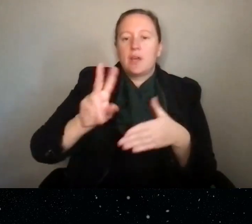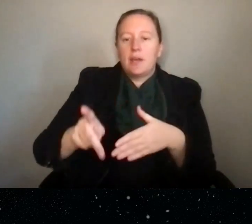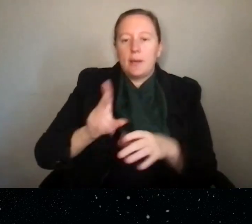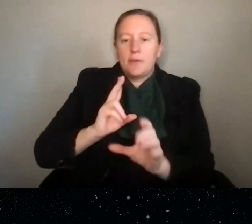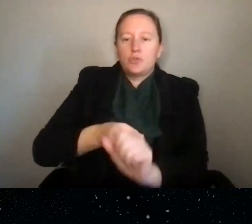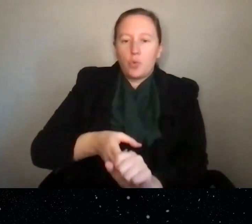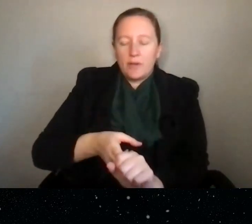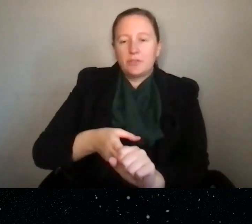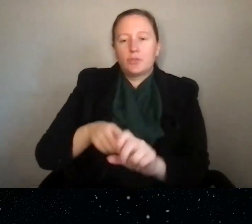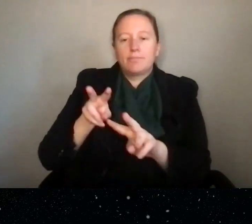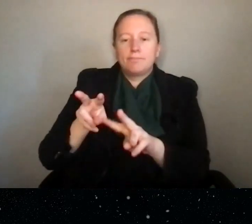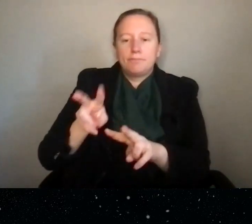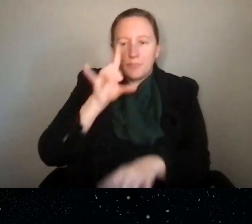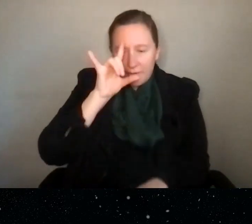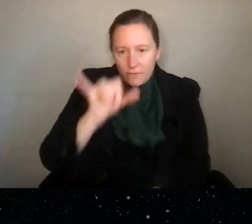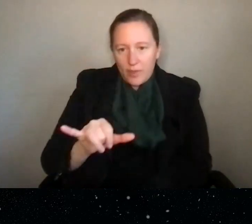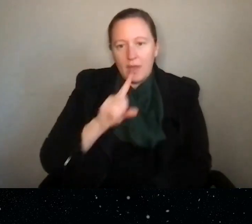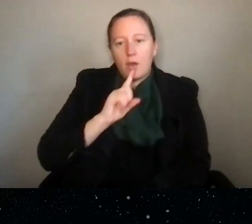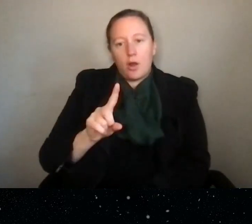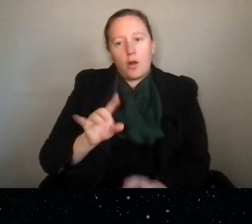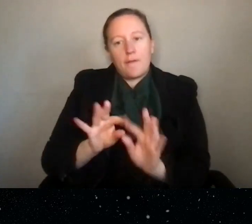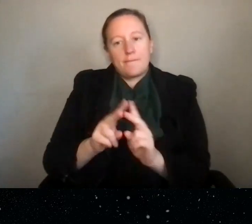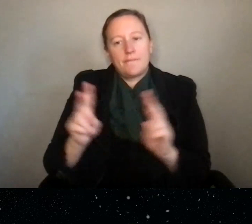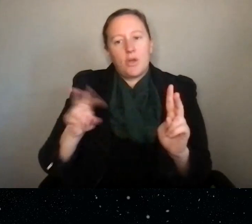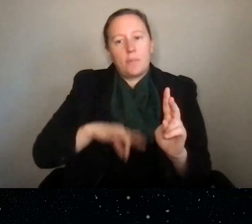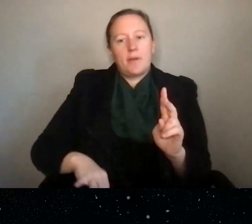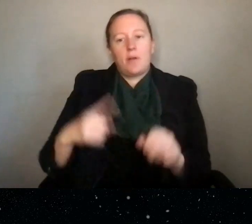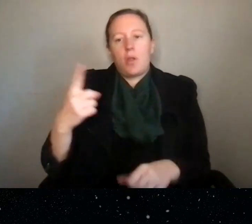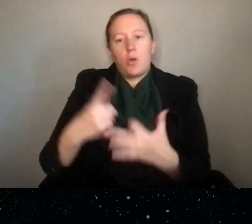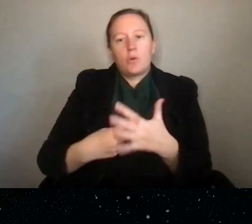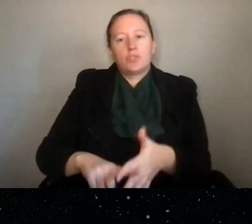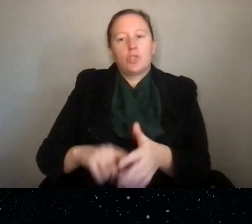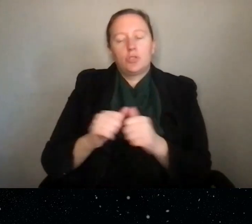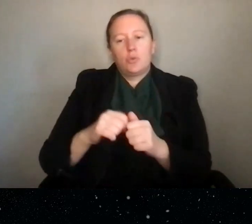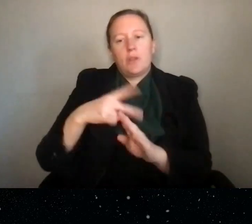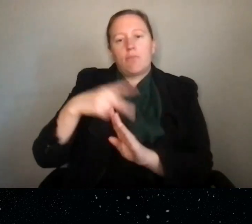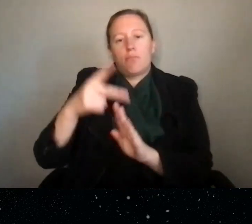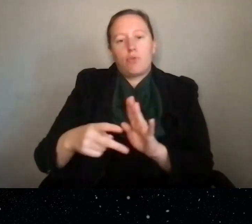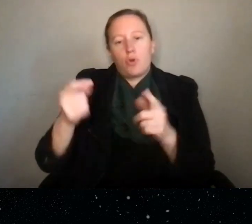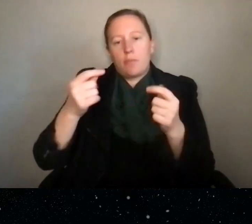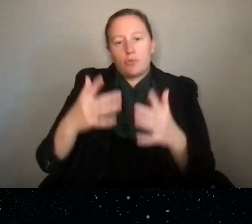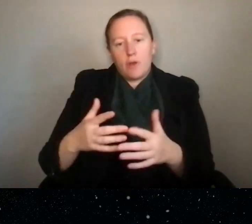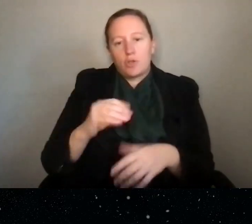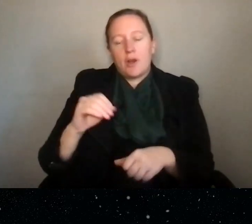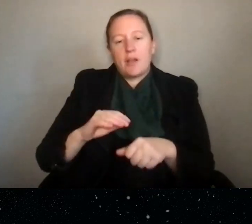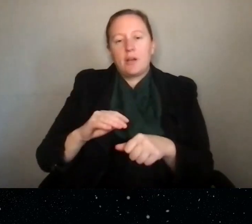keeping an eye out for those are super useful as well. But it always starts with program director and ocean sciences.